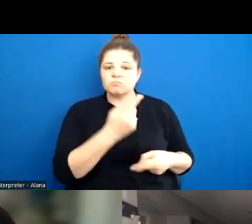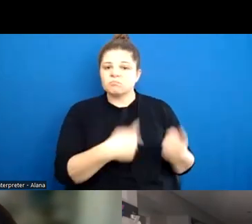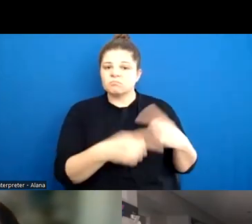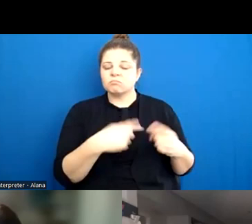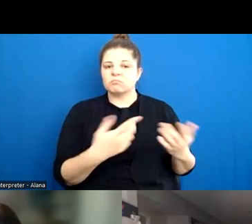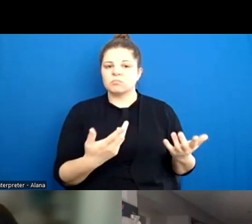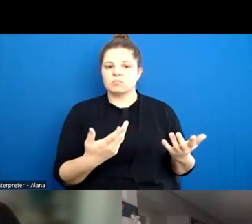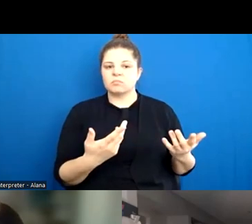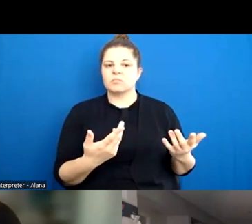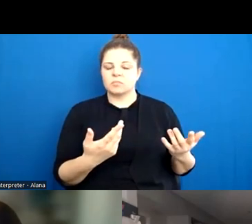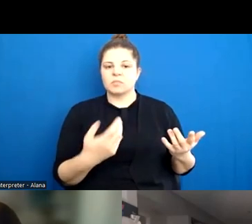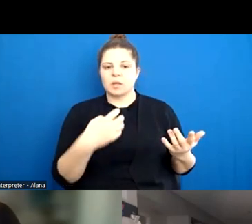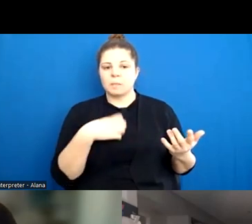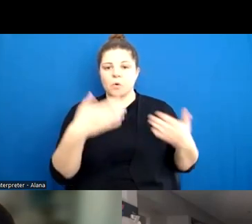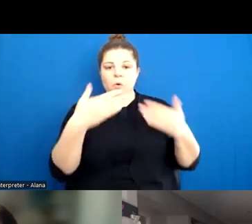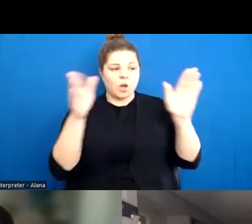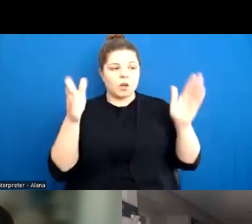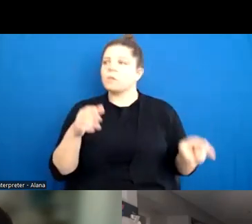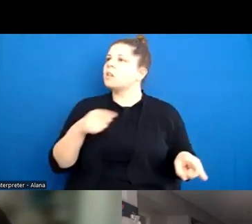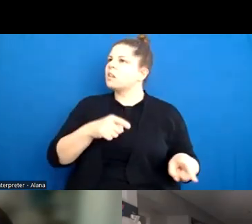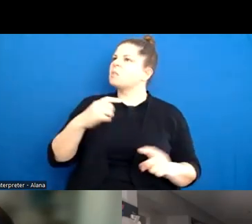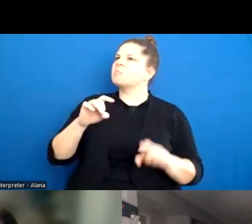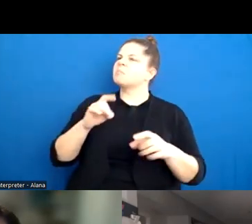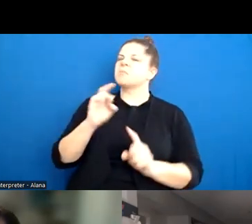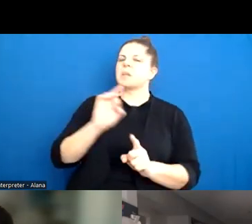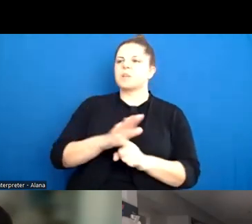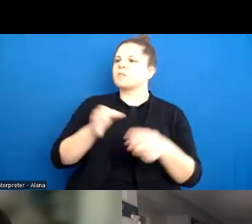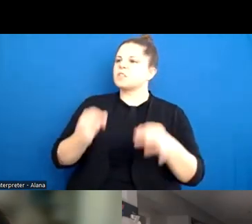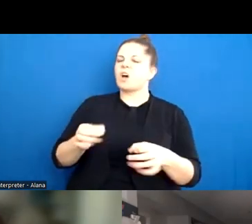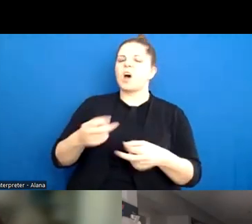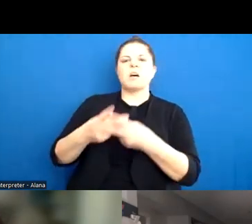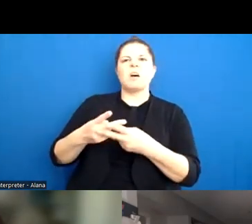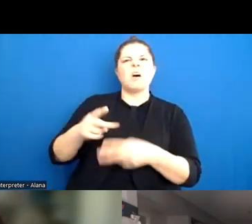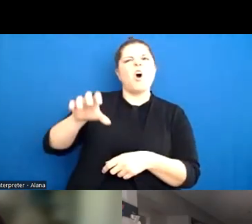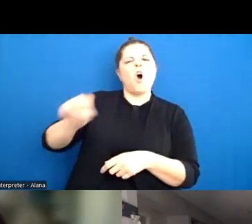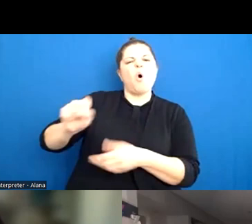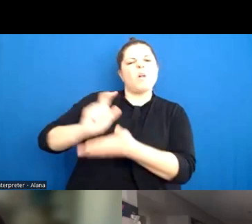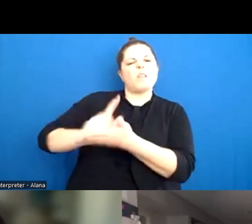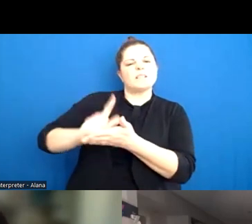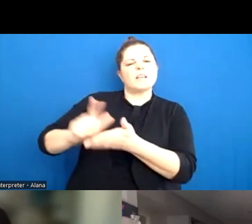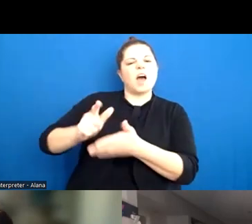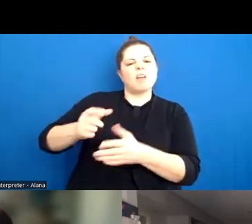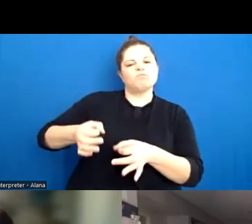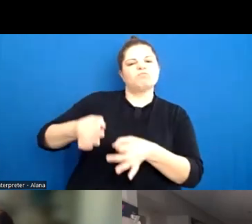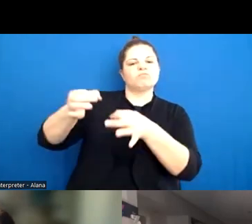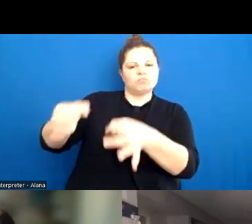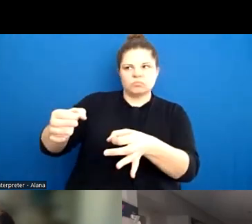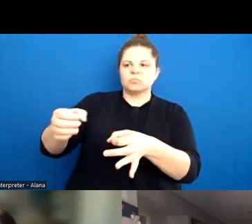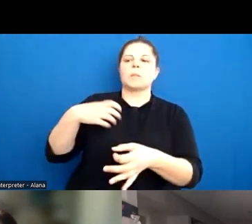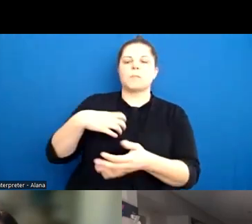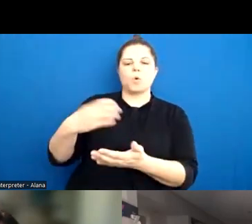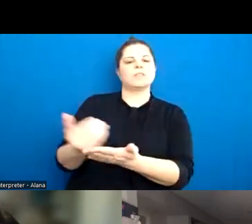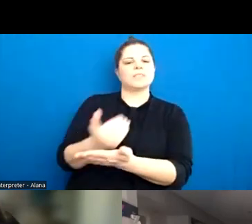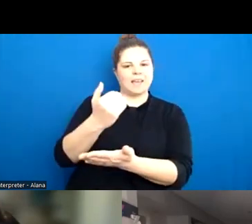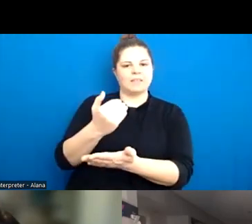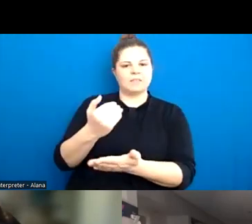that their children wait to have sex. And when they do have sex and the safer it is, this is talking about, you know, I guess,